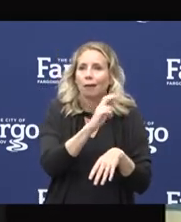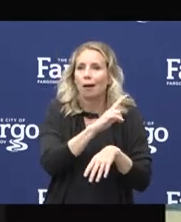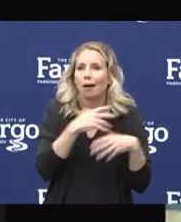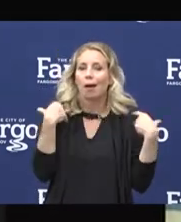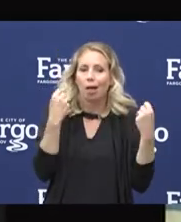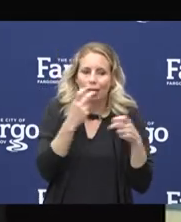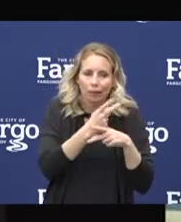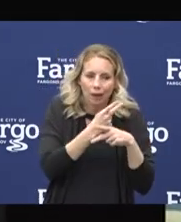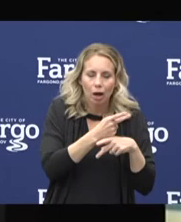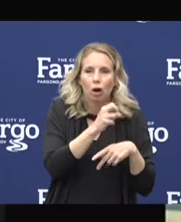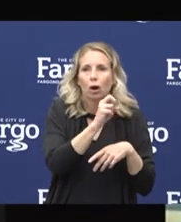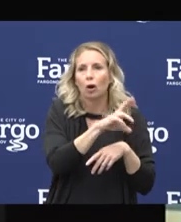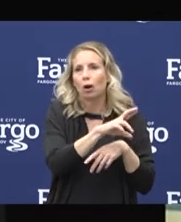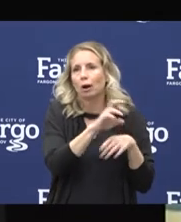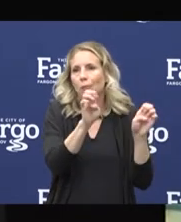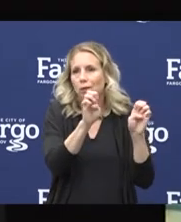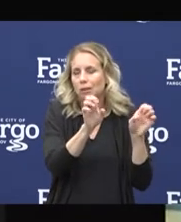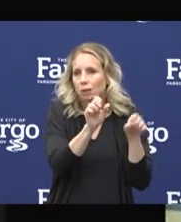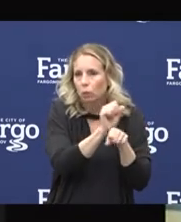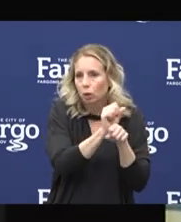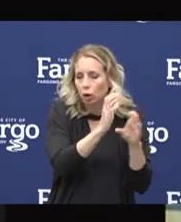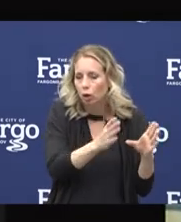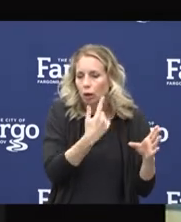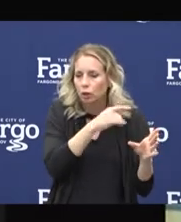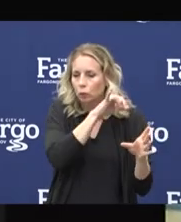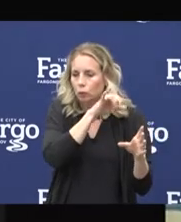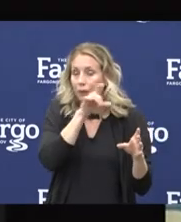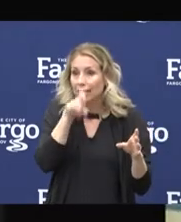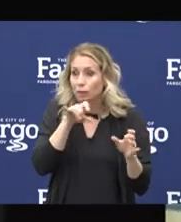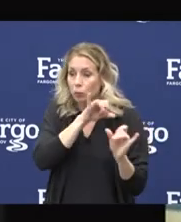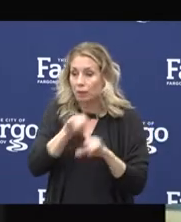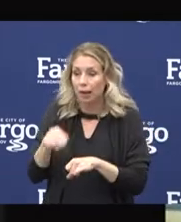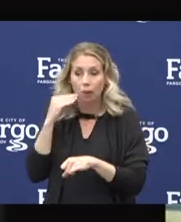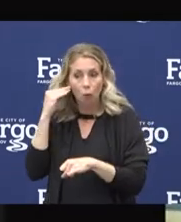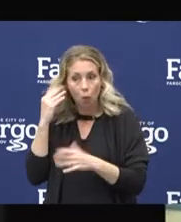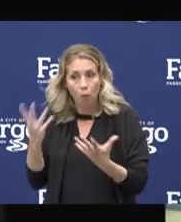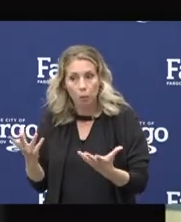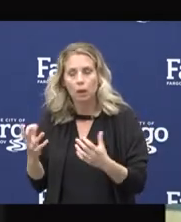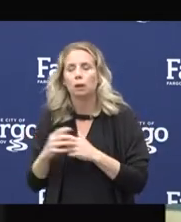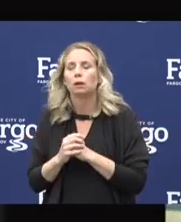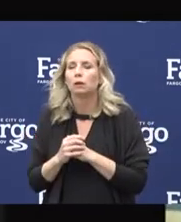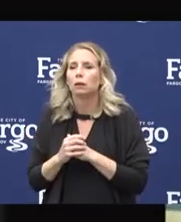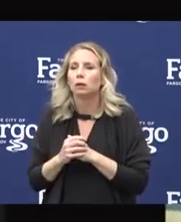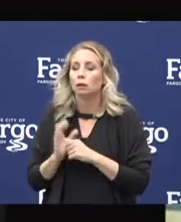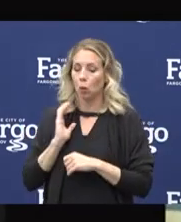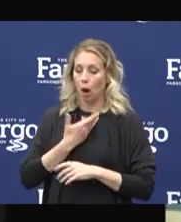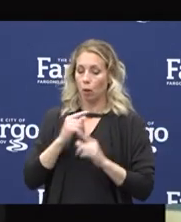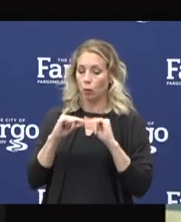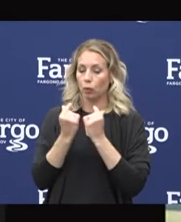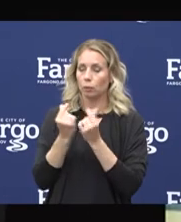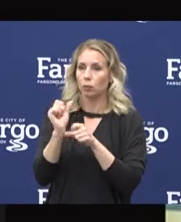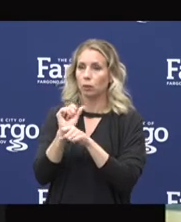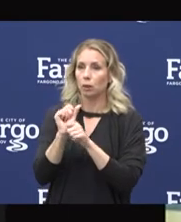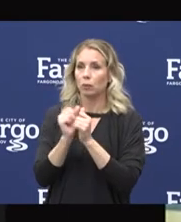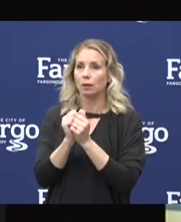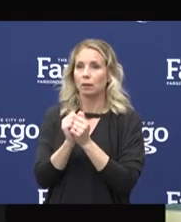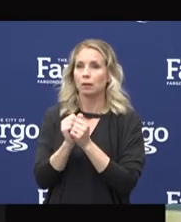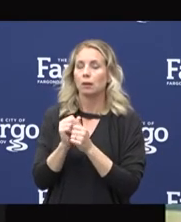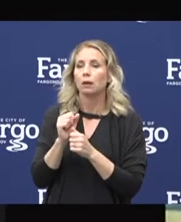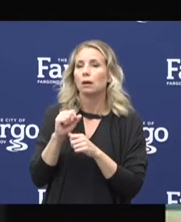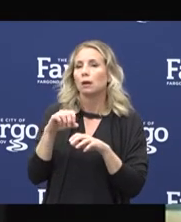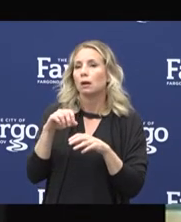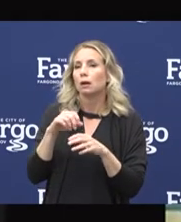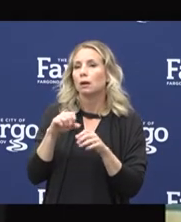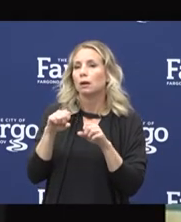all of a sudden out of that income. And so, our group is working with social services and many of the great